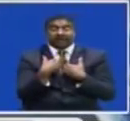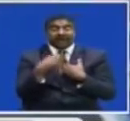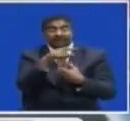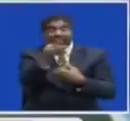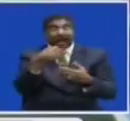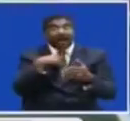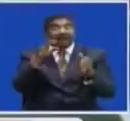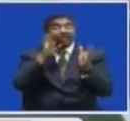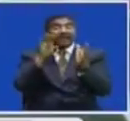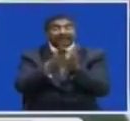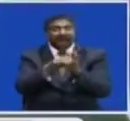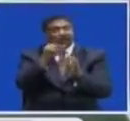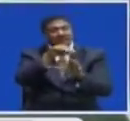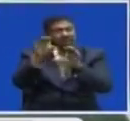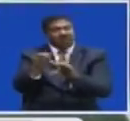When